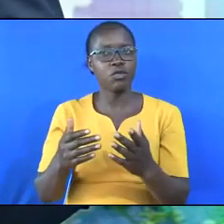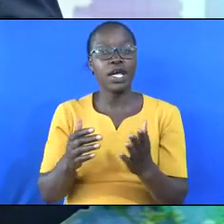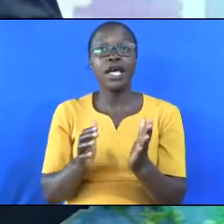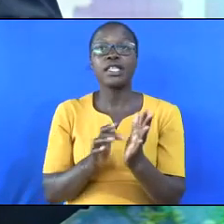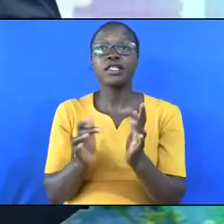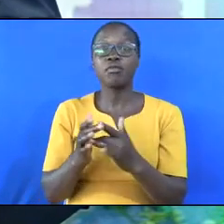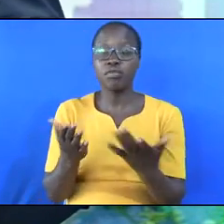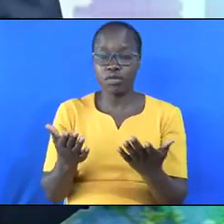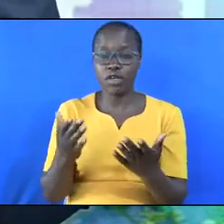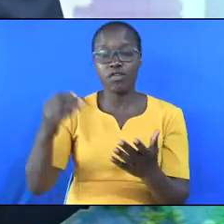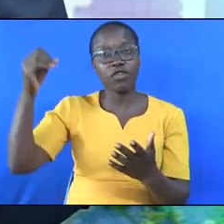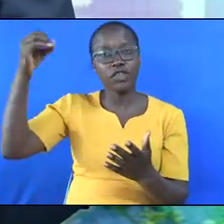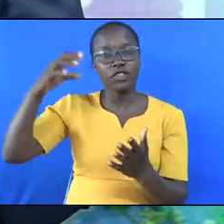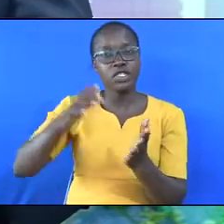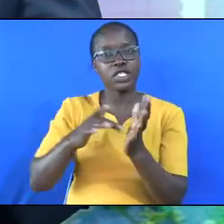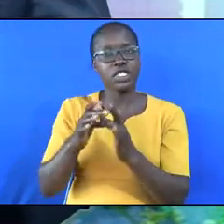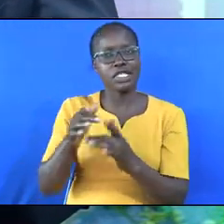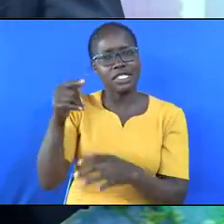Jesus Christ himself.